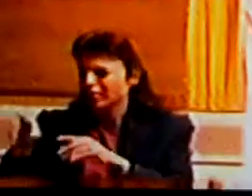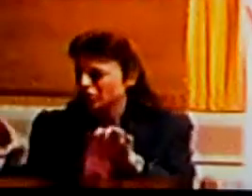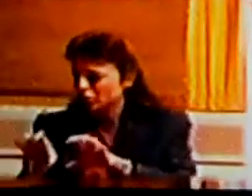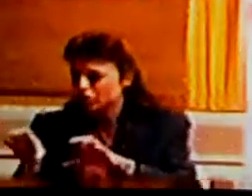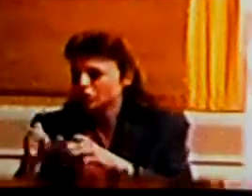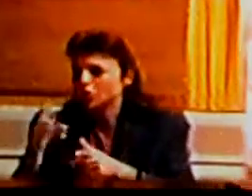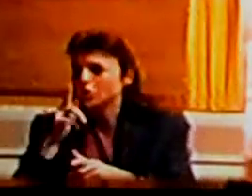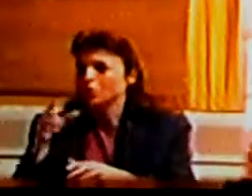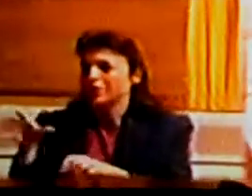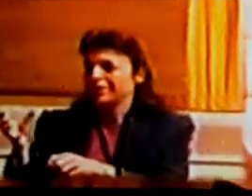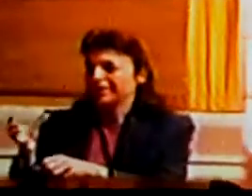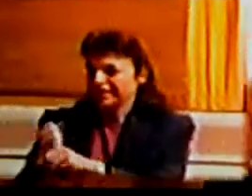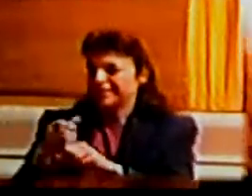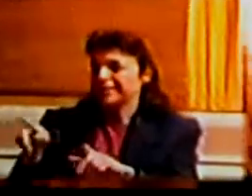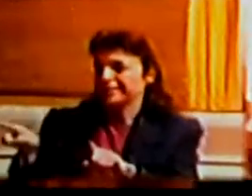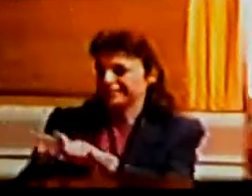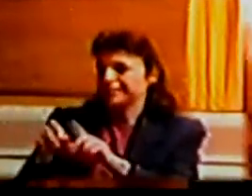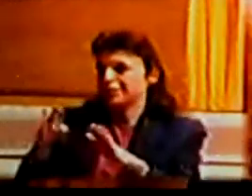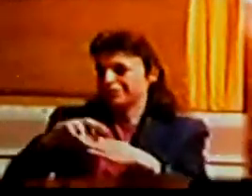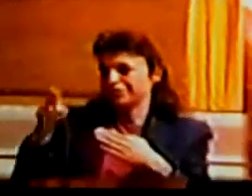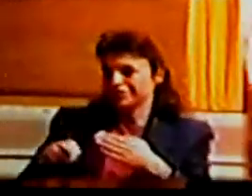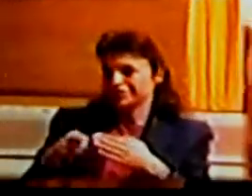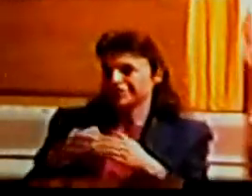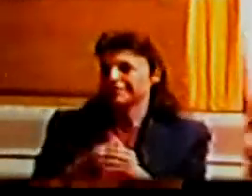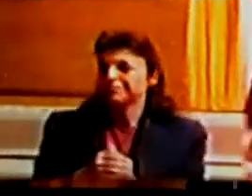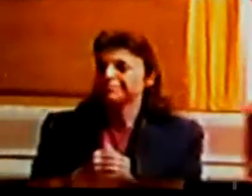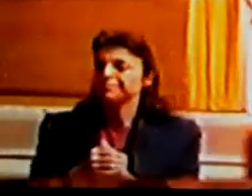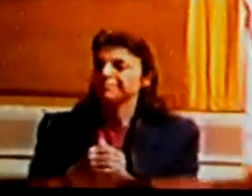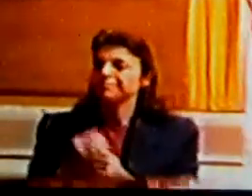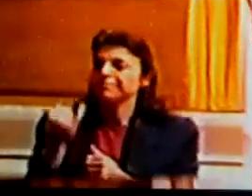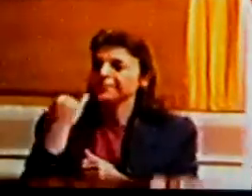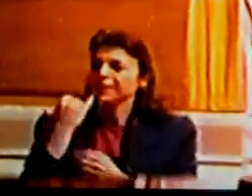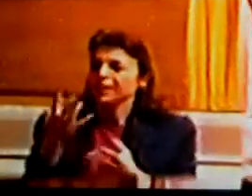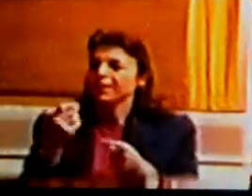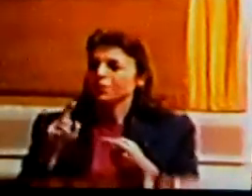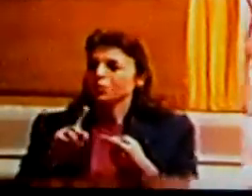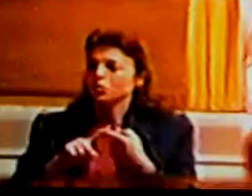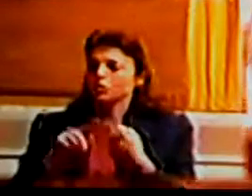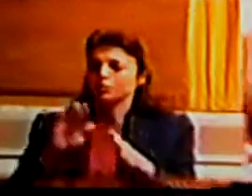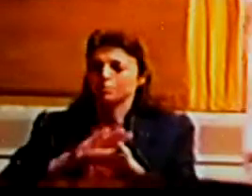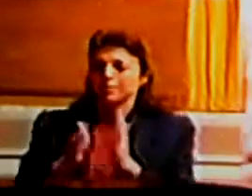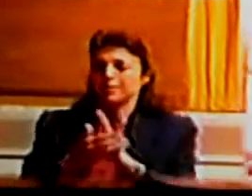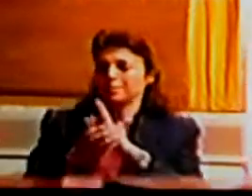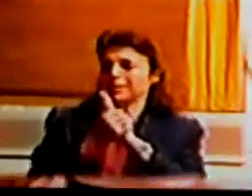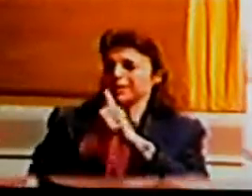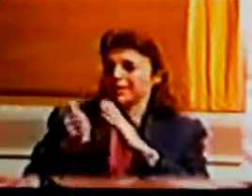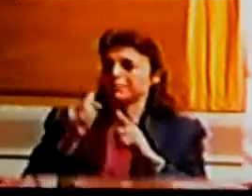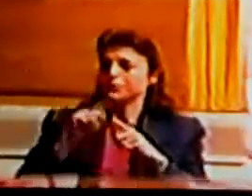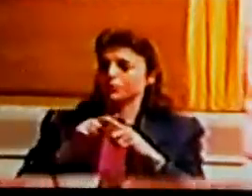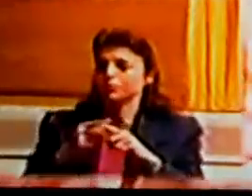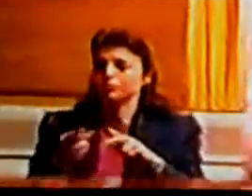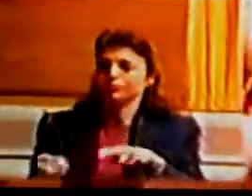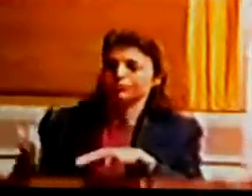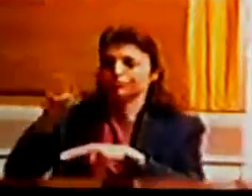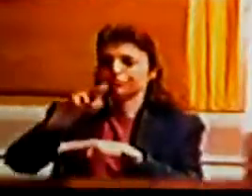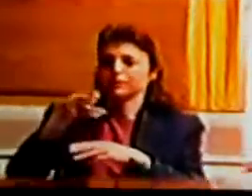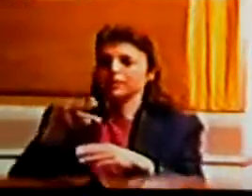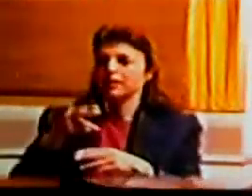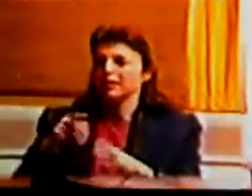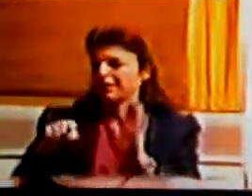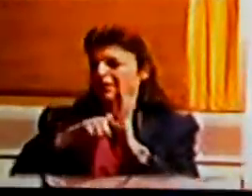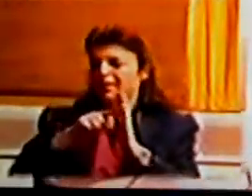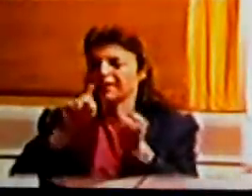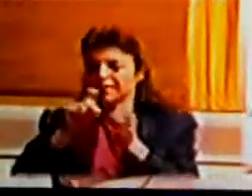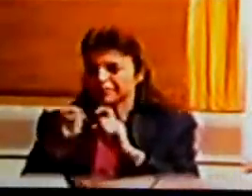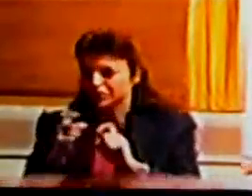results you want to be an expert at rising above the negative waves of change associate with people the change just never